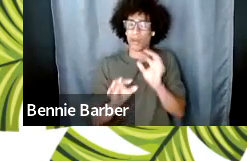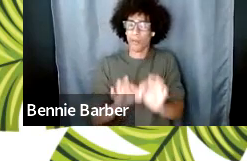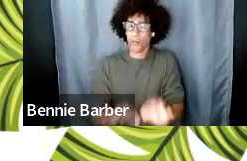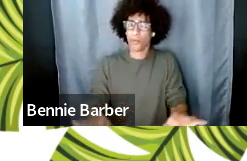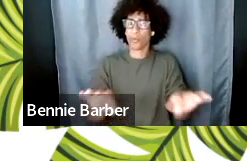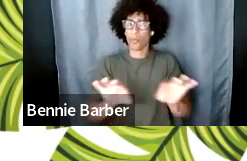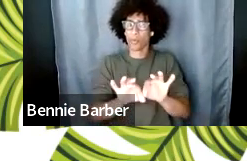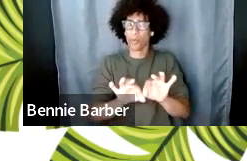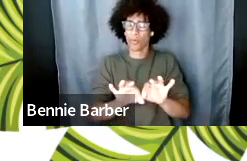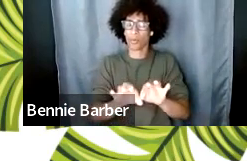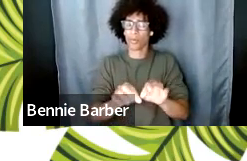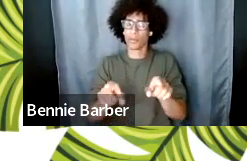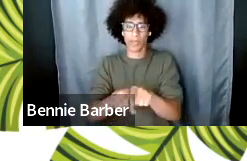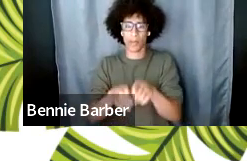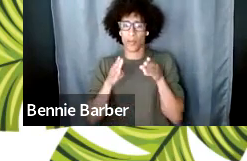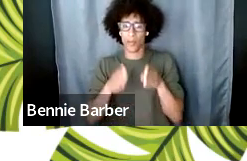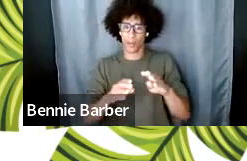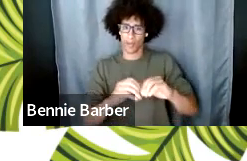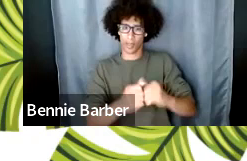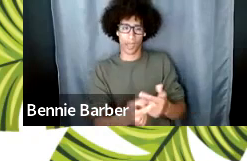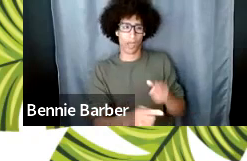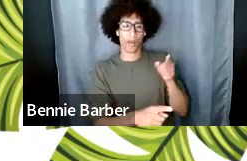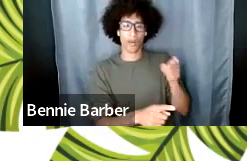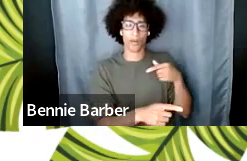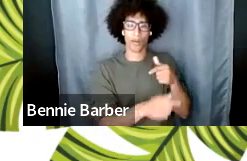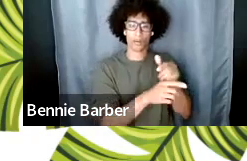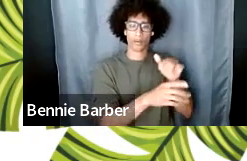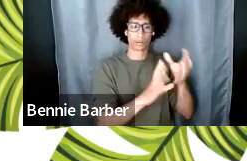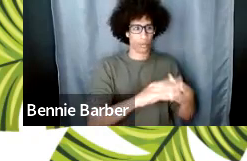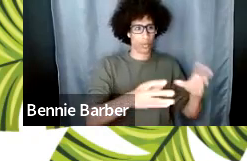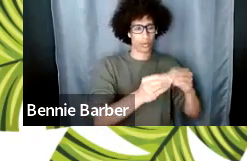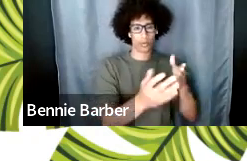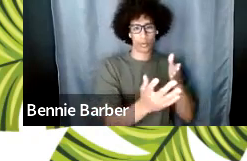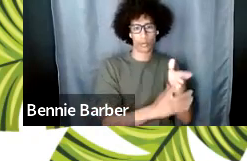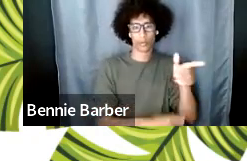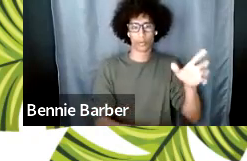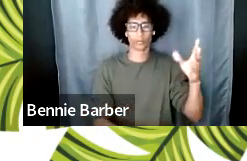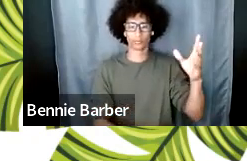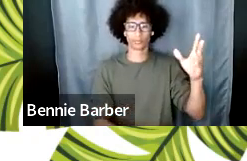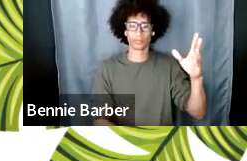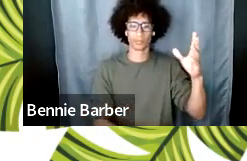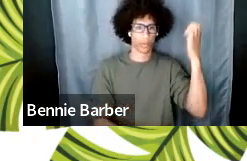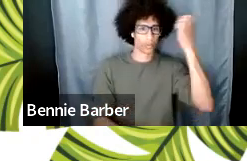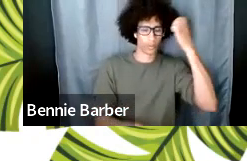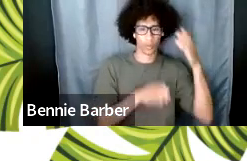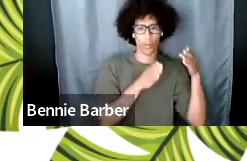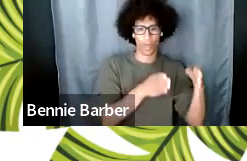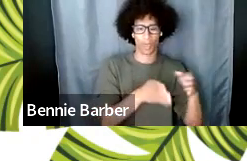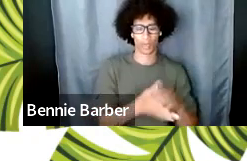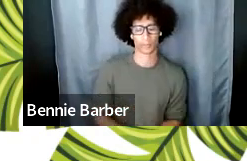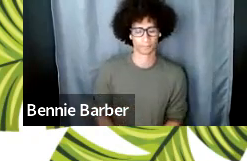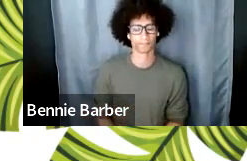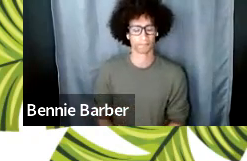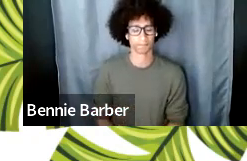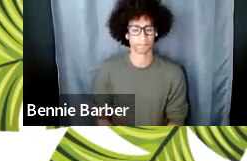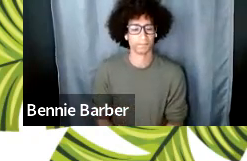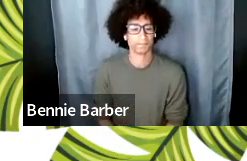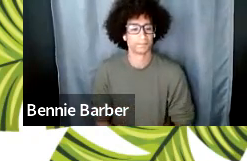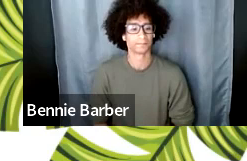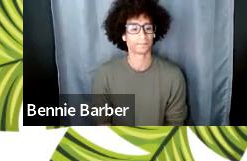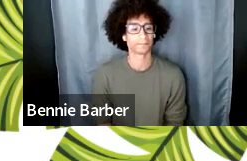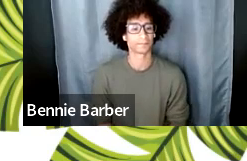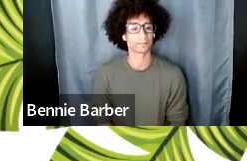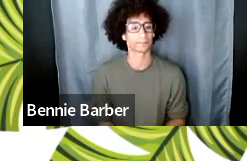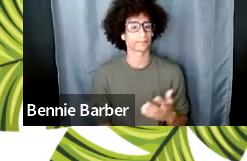eurocentric storytelling do you have a connection with your creative spirit and when i say creative spirit a lot of times people